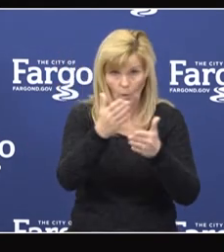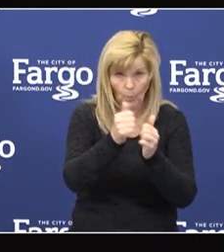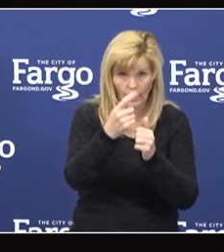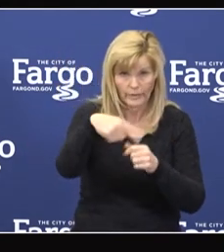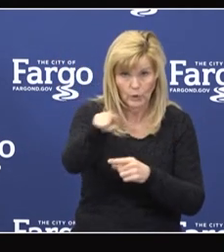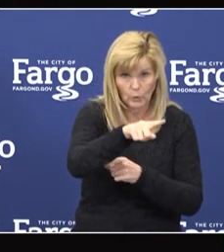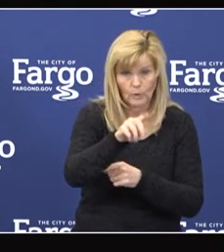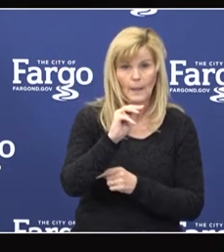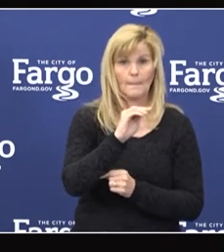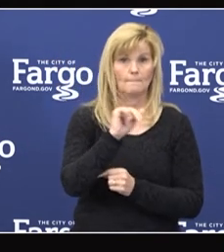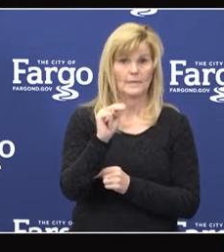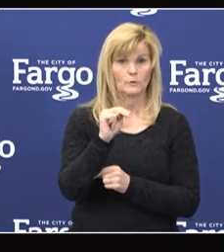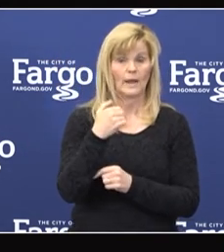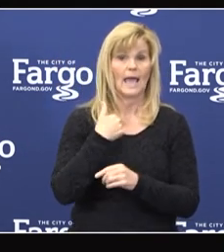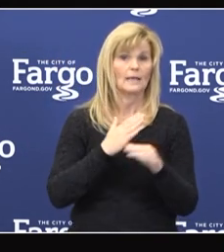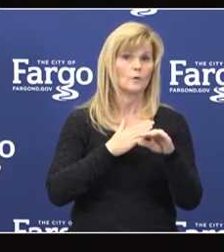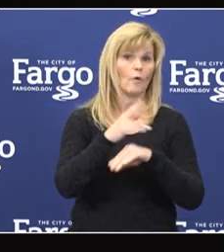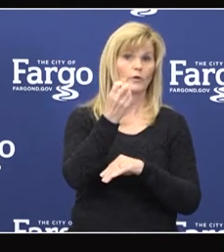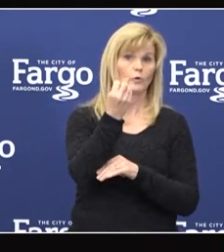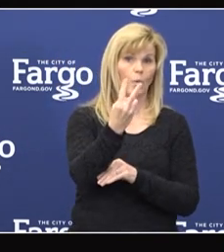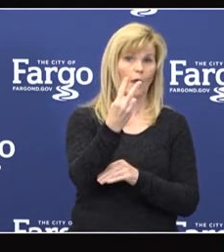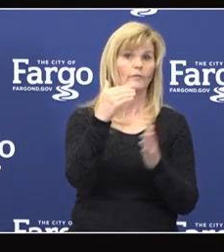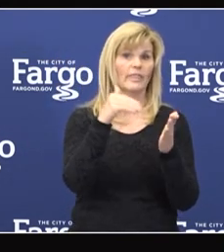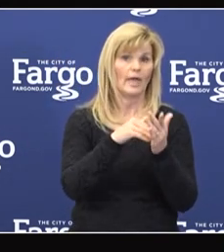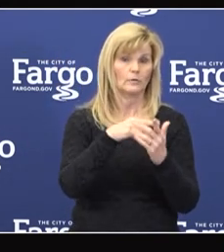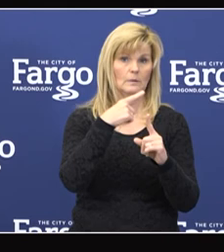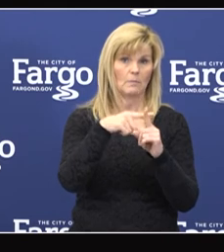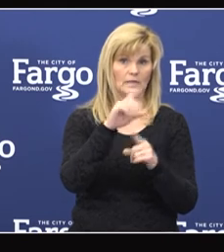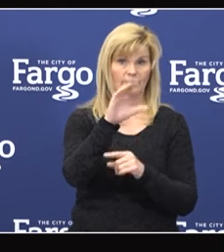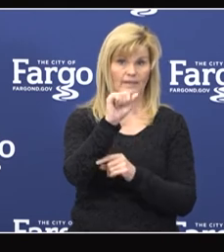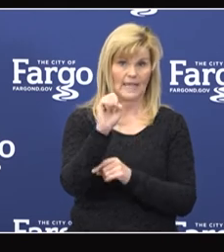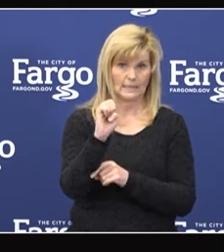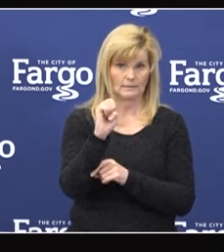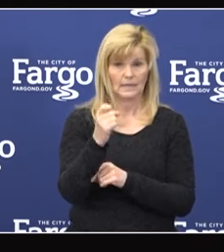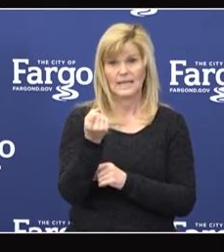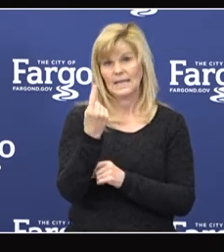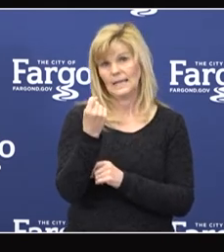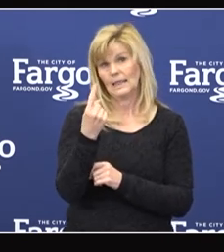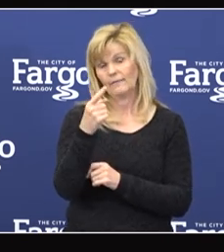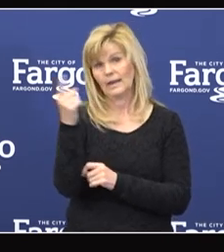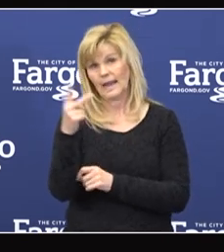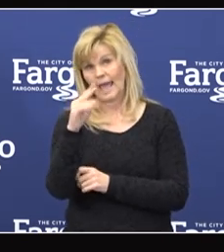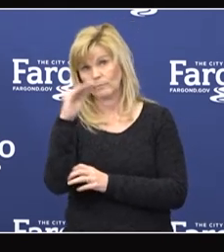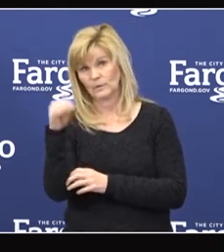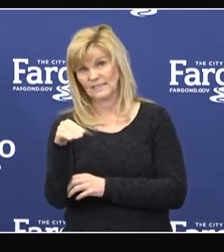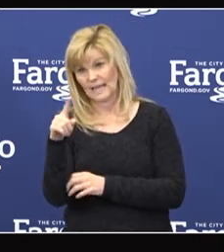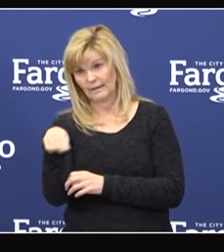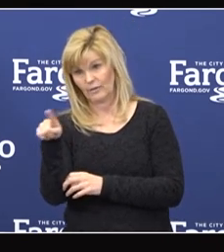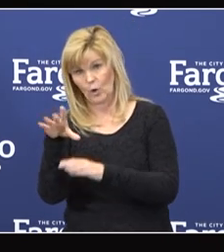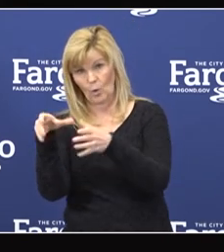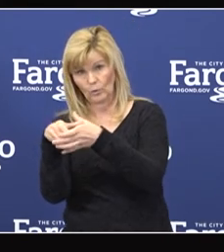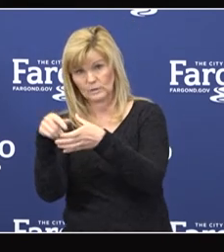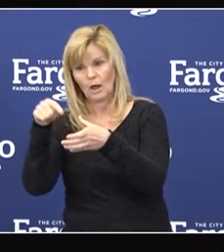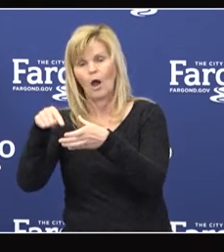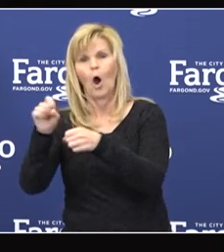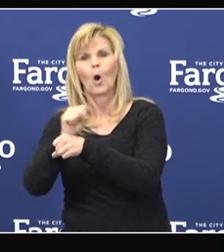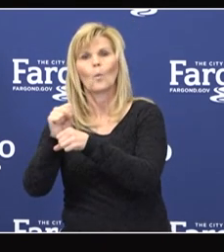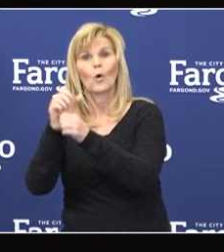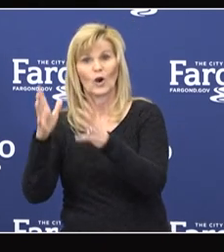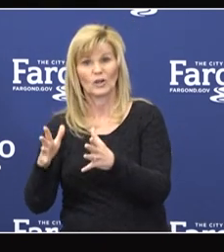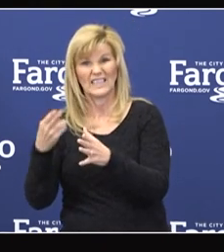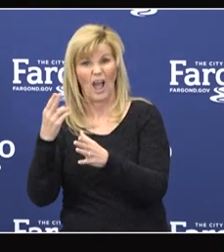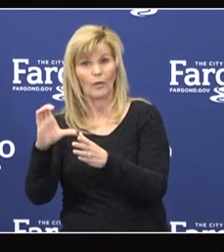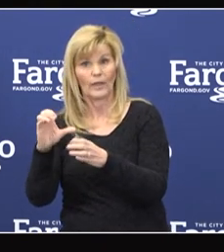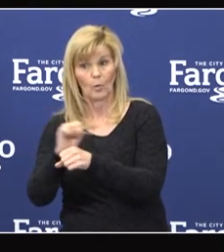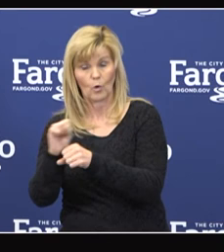Minnesota currently has over 12,000 positive cases. Approximately 11.5% of these cases are health care workers. Through